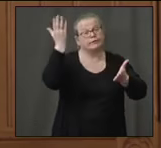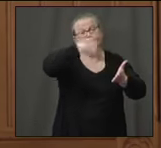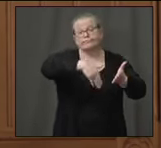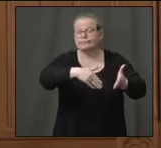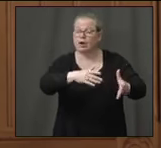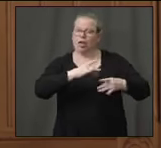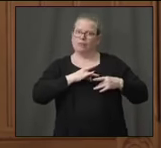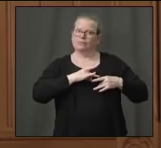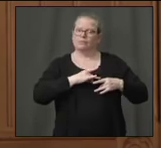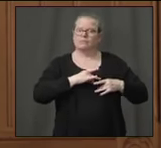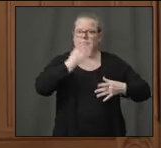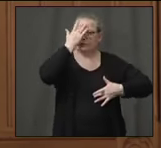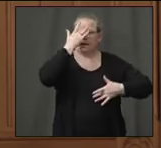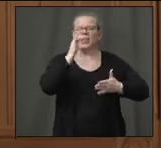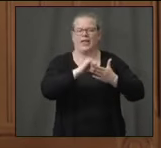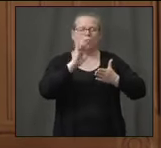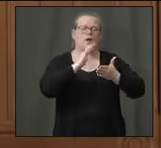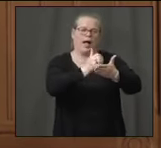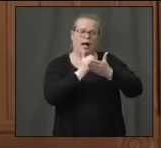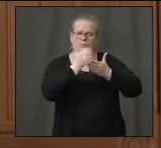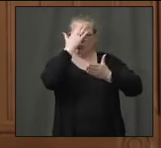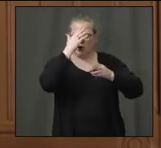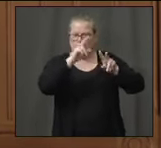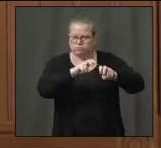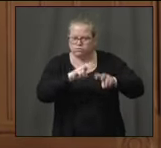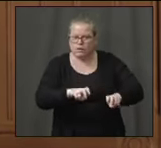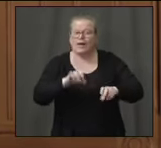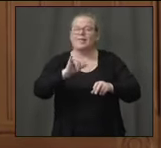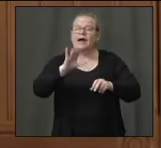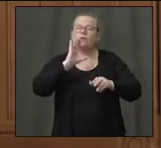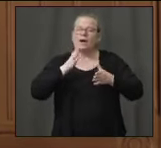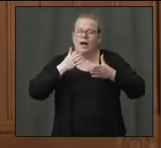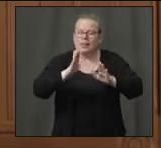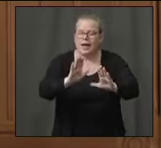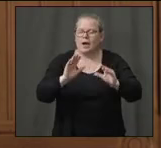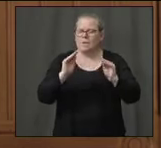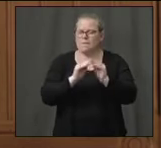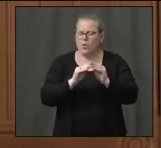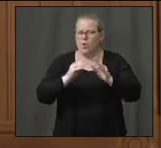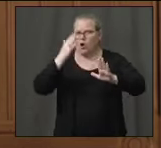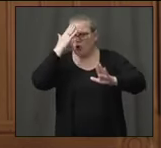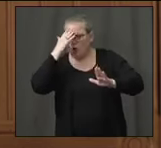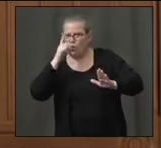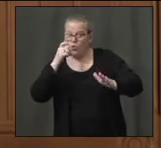scale so that we can dramatically increase our capabilities and make it far broadly more available.